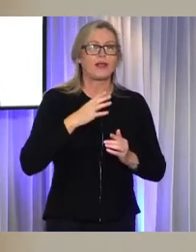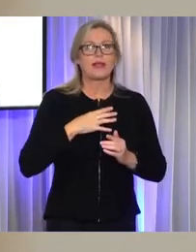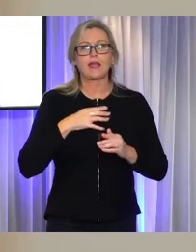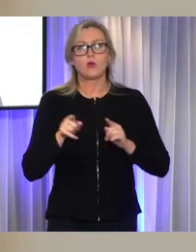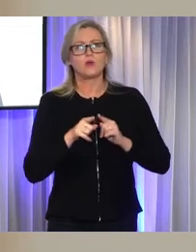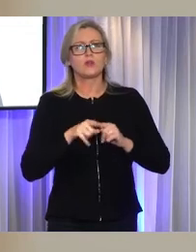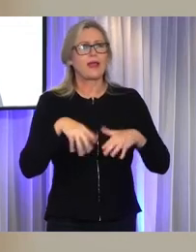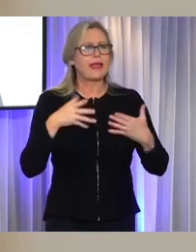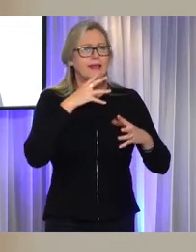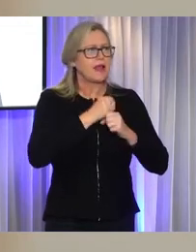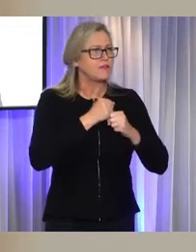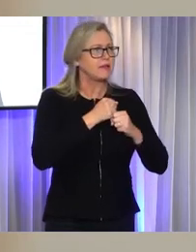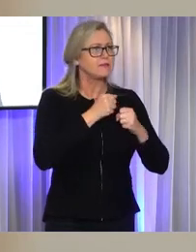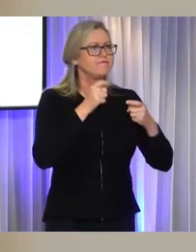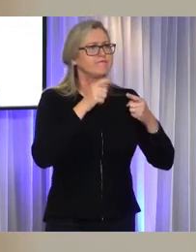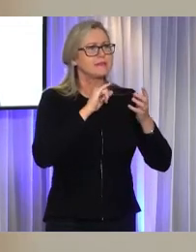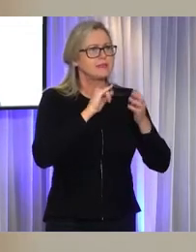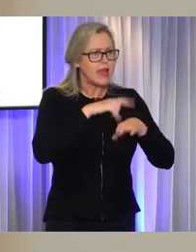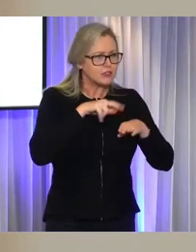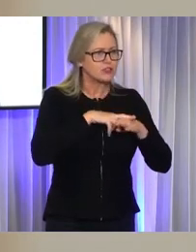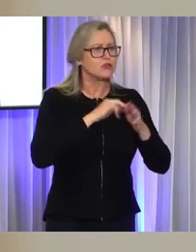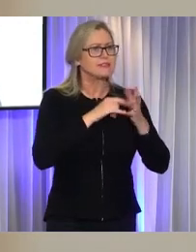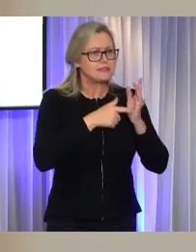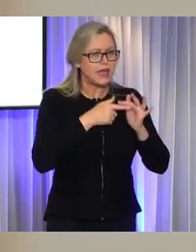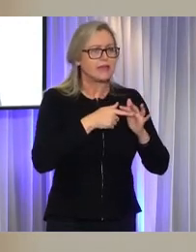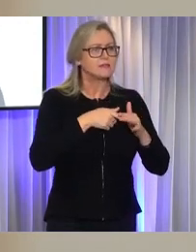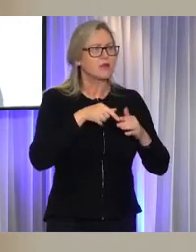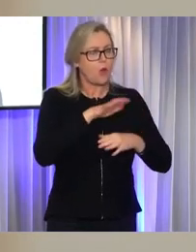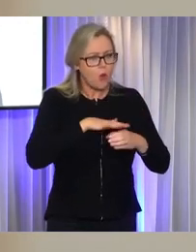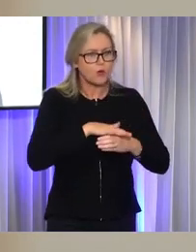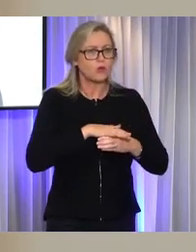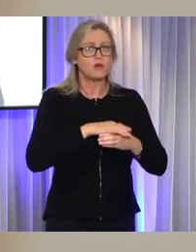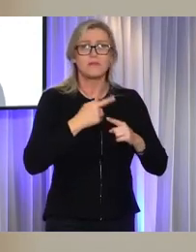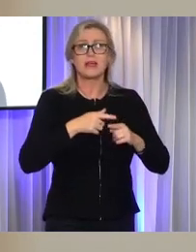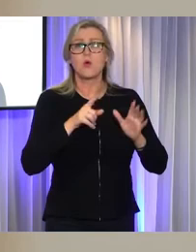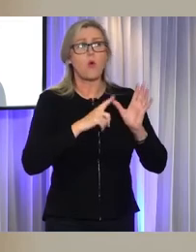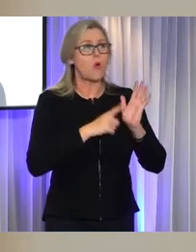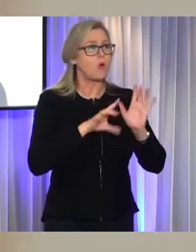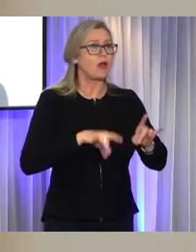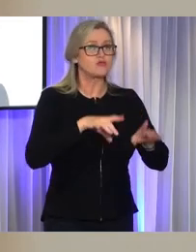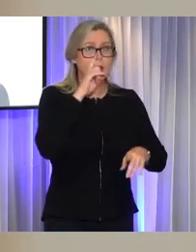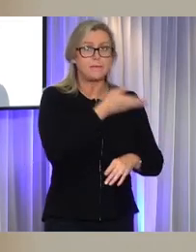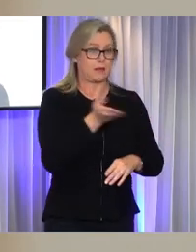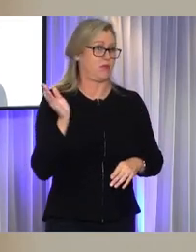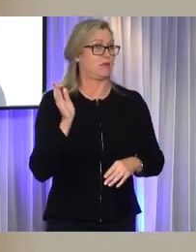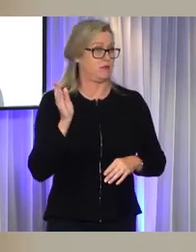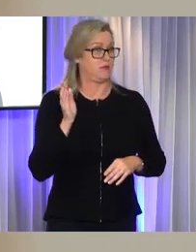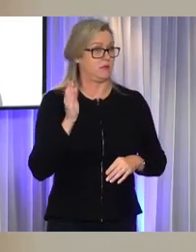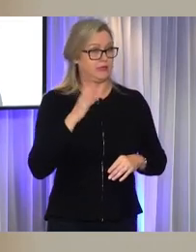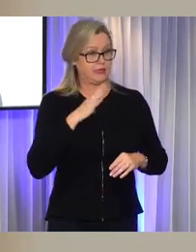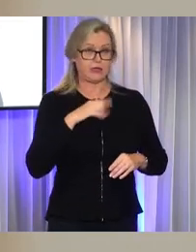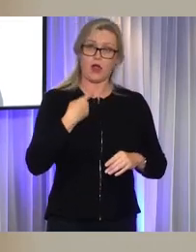levels of governments in Australia and business in the community, all Australians in fact, to make sure that people with disability are equal,